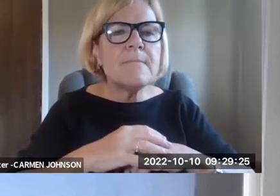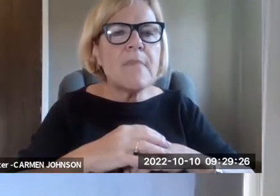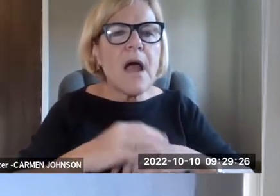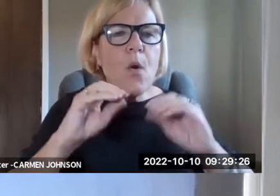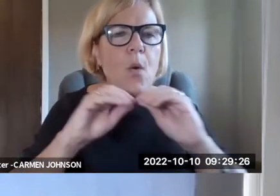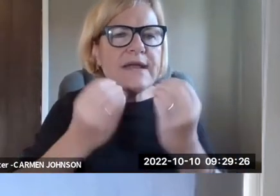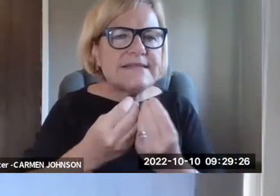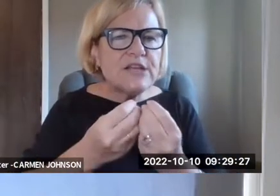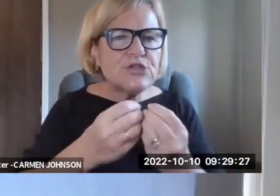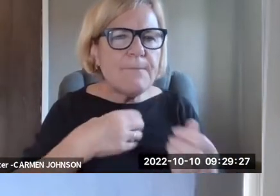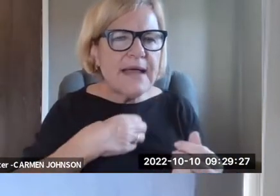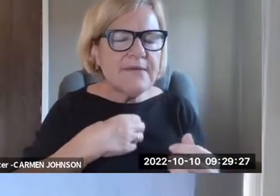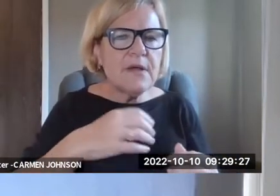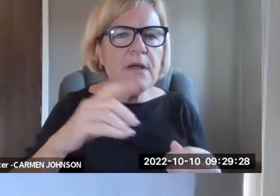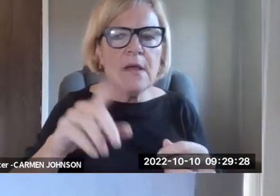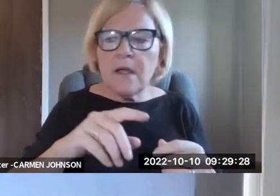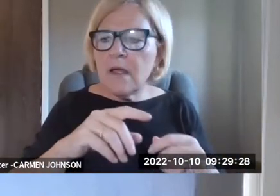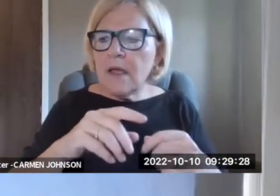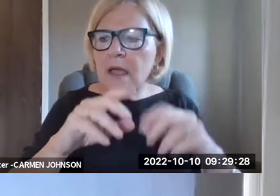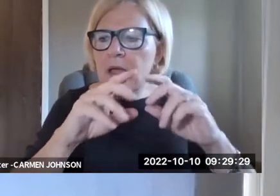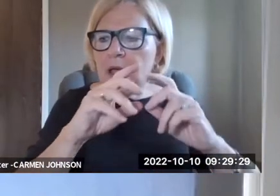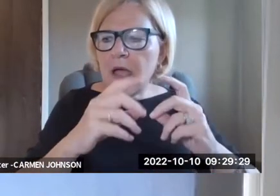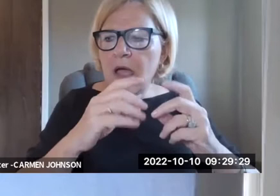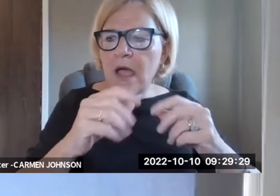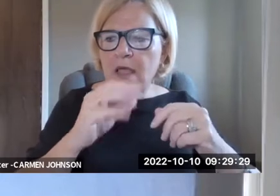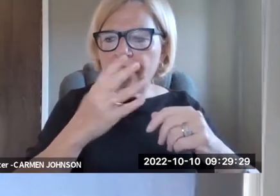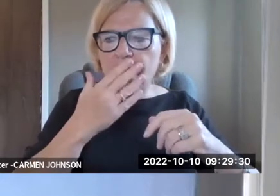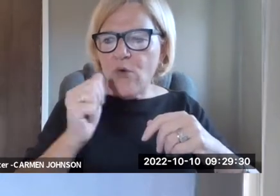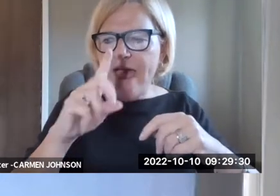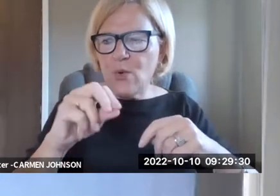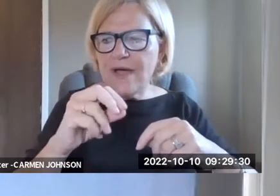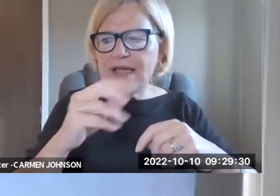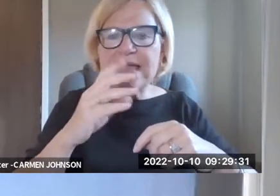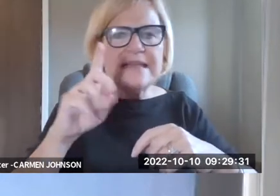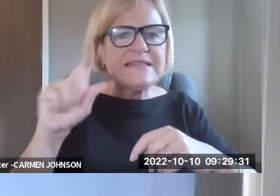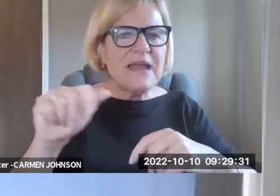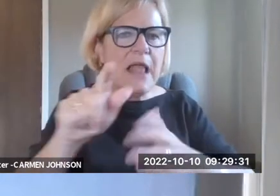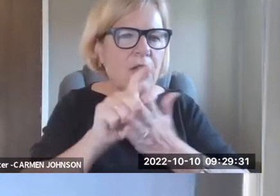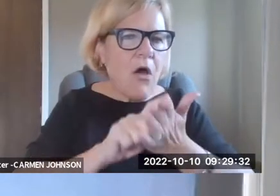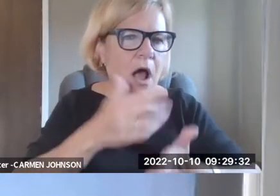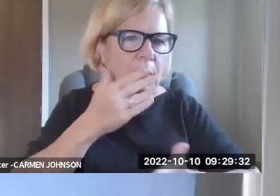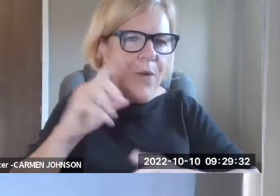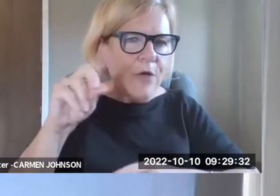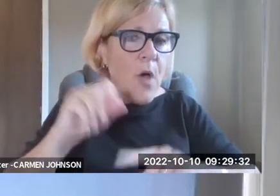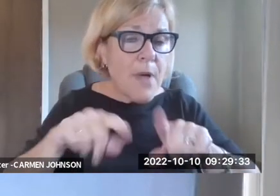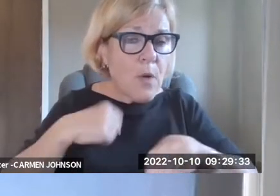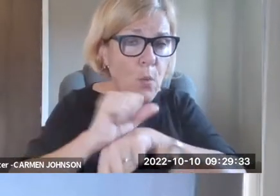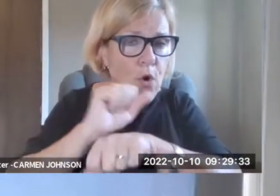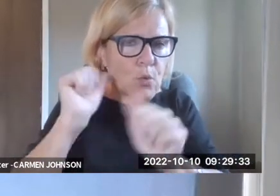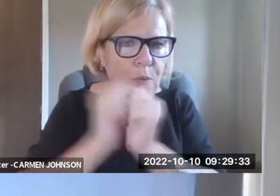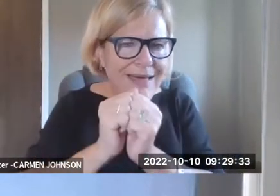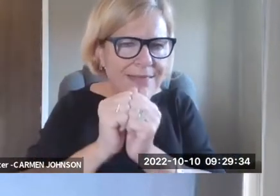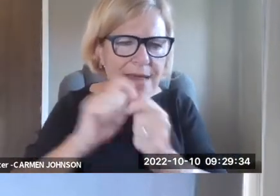hard of hearing incarcerated people. Um, and there we had only our organizational plaintiff, um, the Colorado protection and advocacy